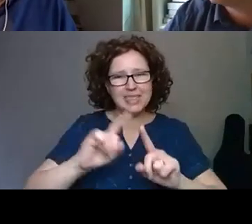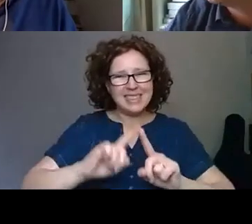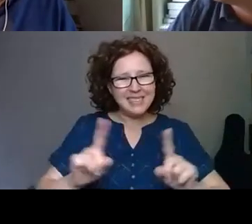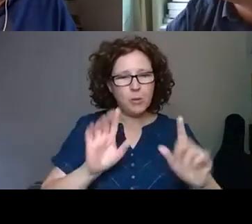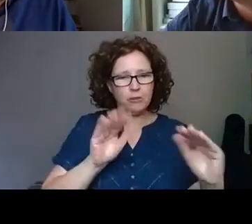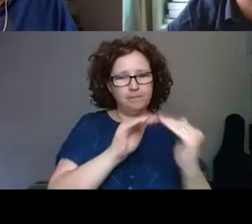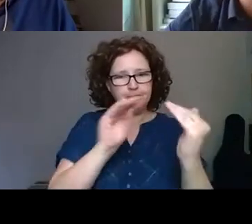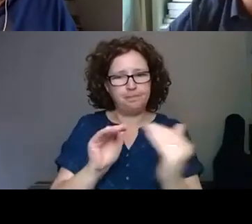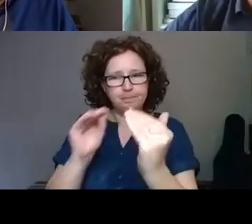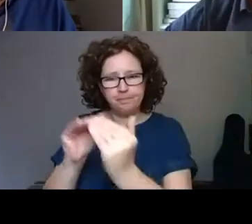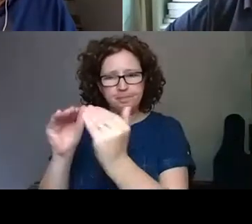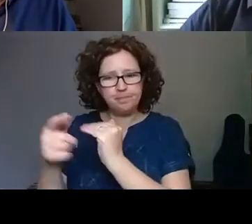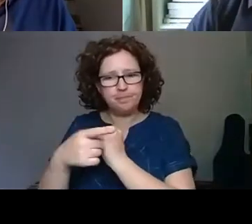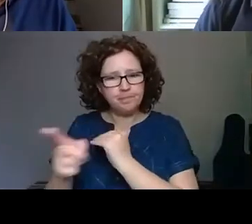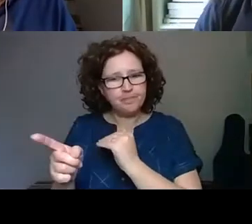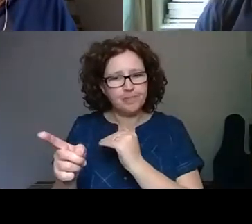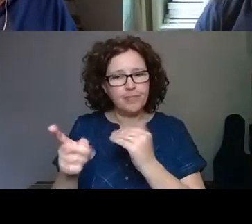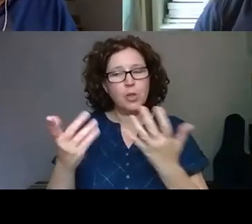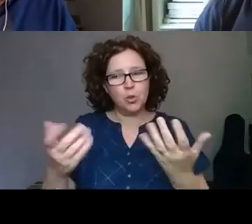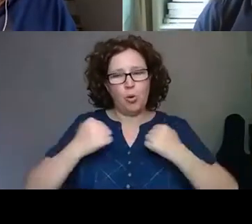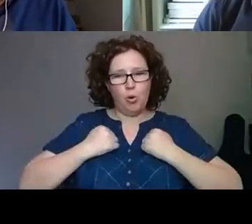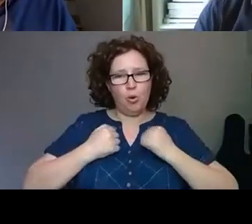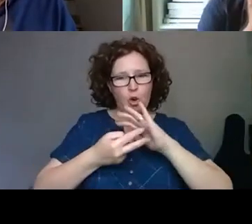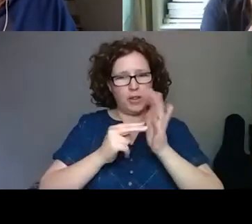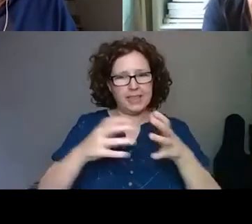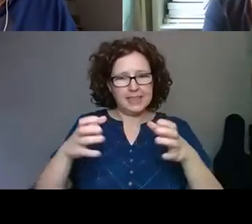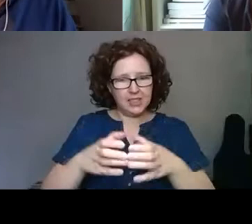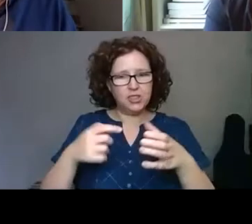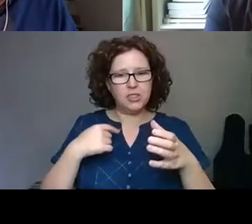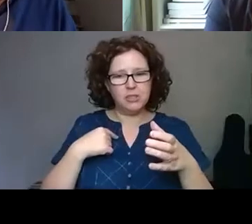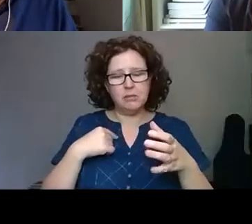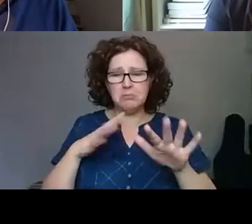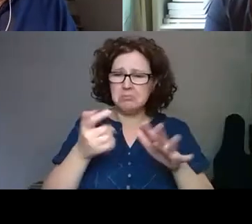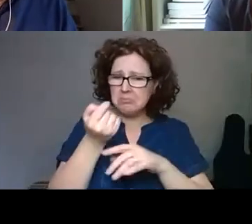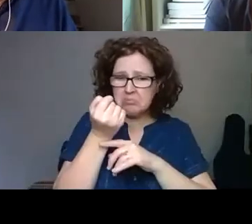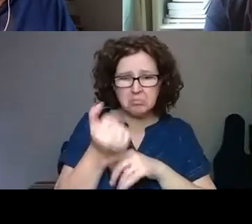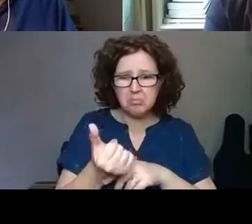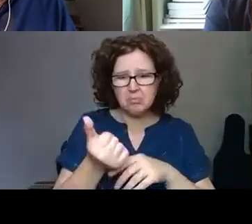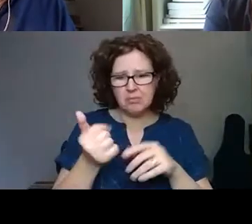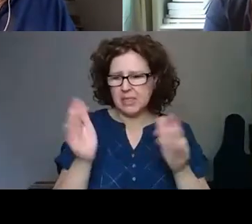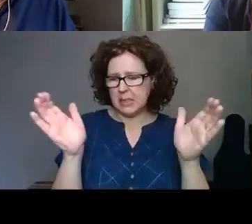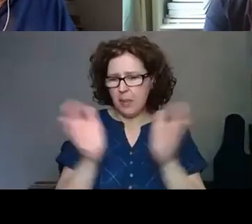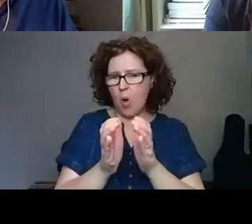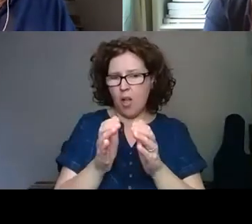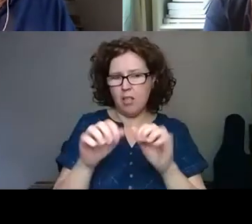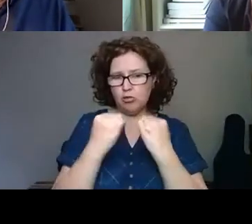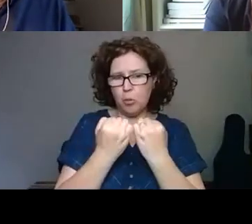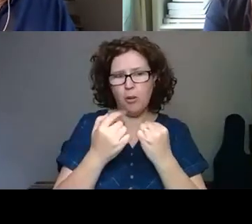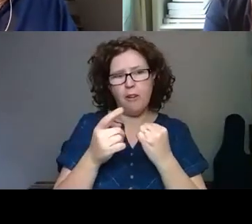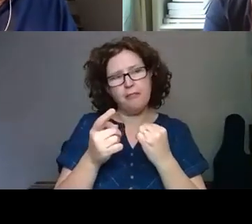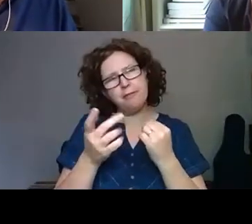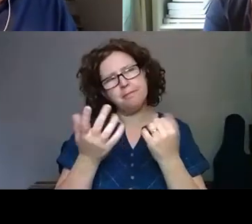transient. And so as an institution with a relatively small group of, I will say, educated